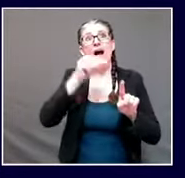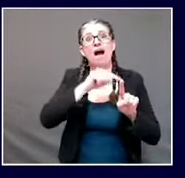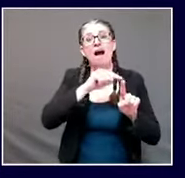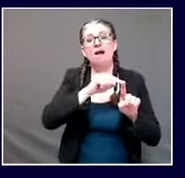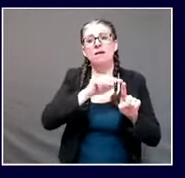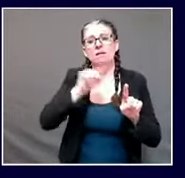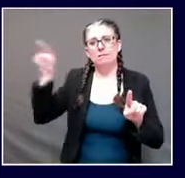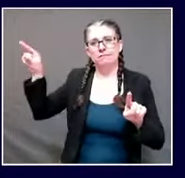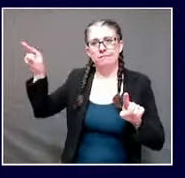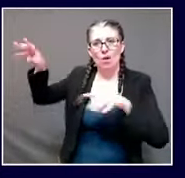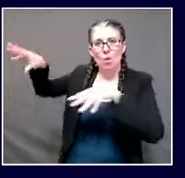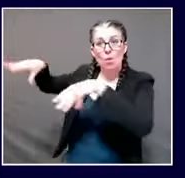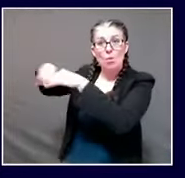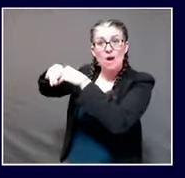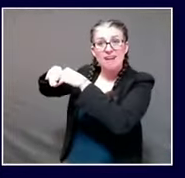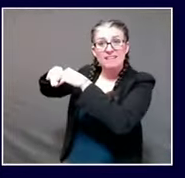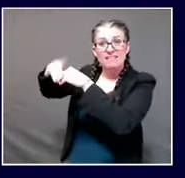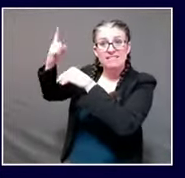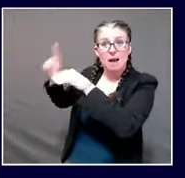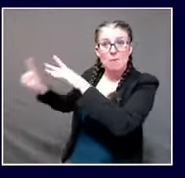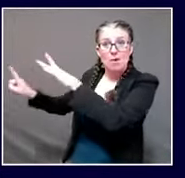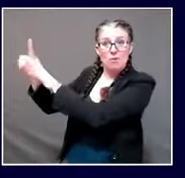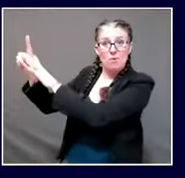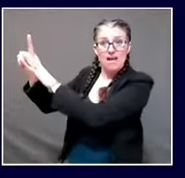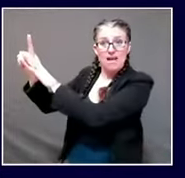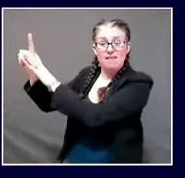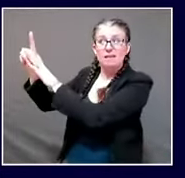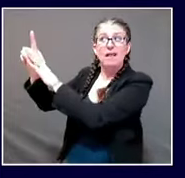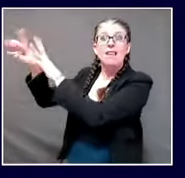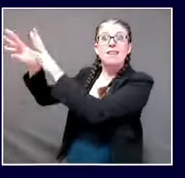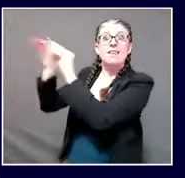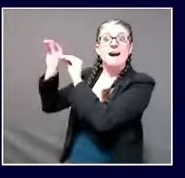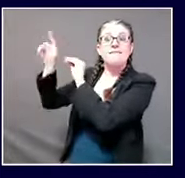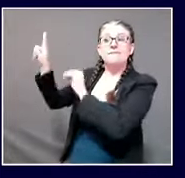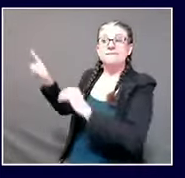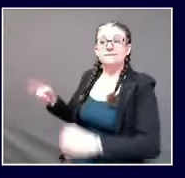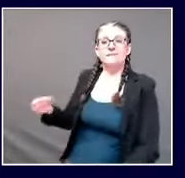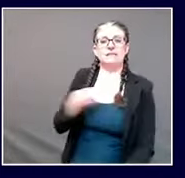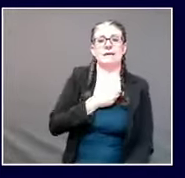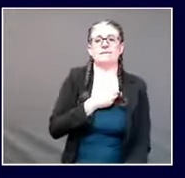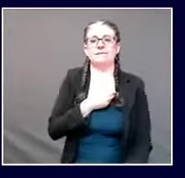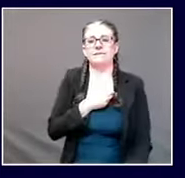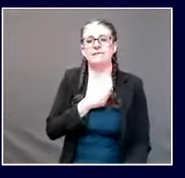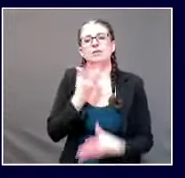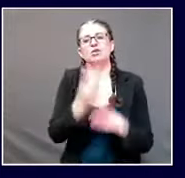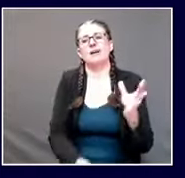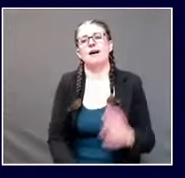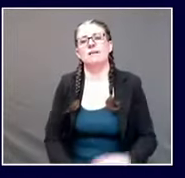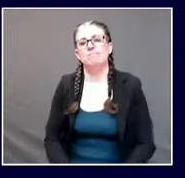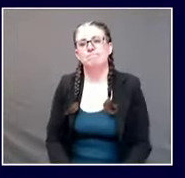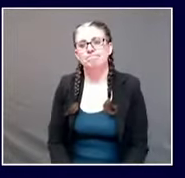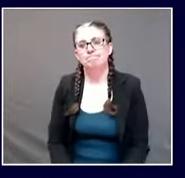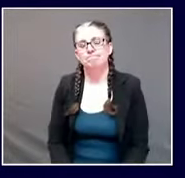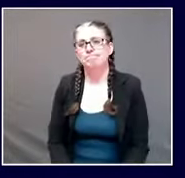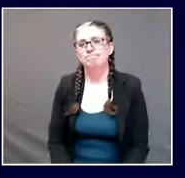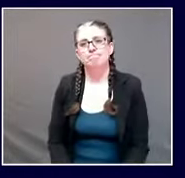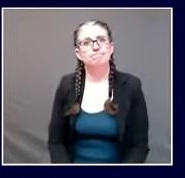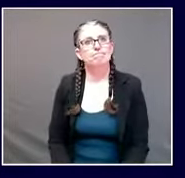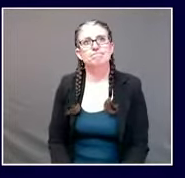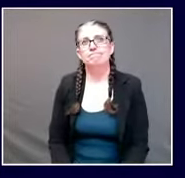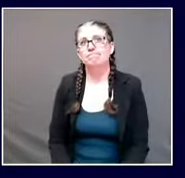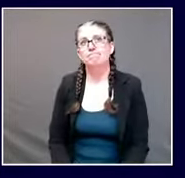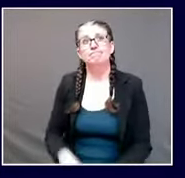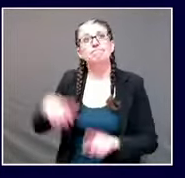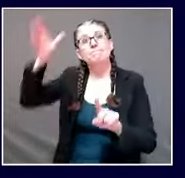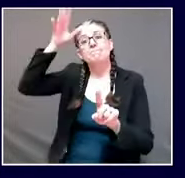survivors, like Dennis Bailey, who endured three weeks of agonizing treatment in an ICU and who wrote about his battle with